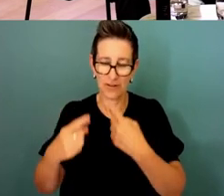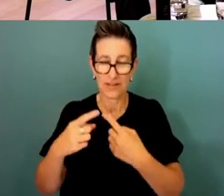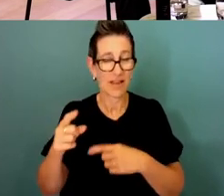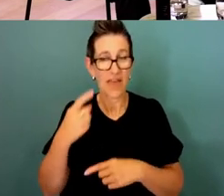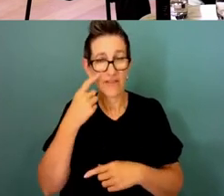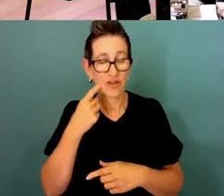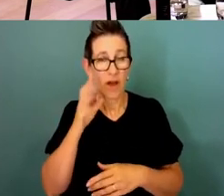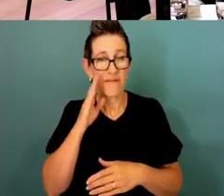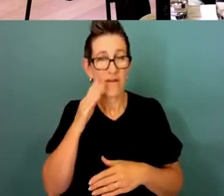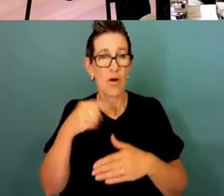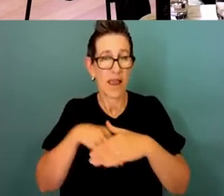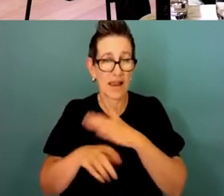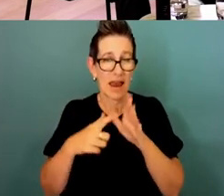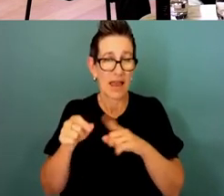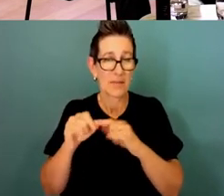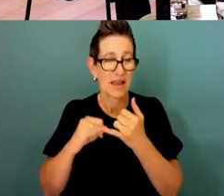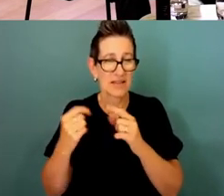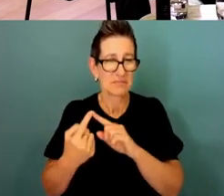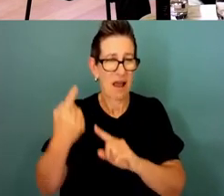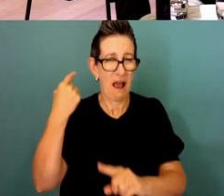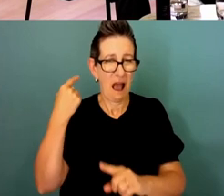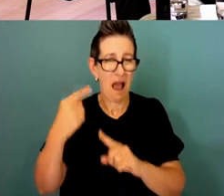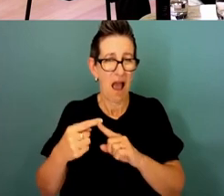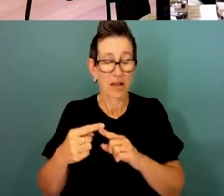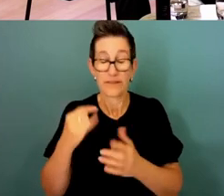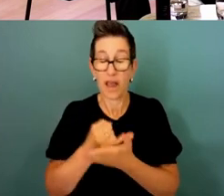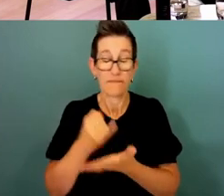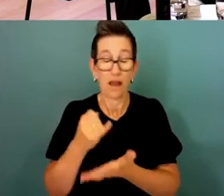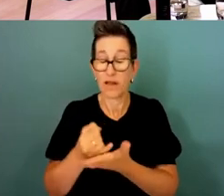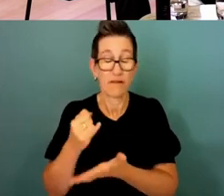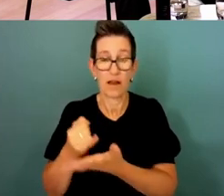or cadetship or whatever it was back in the day totally unsuccessfully